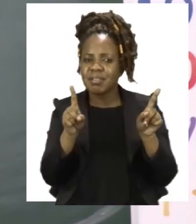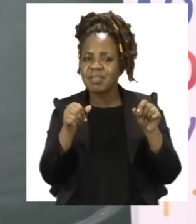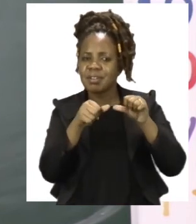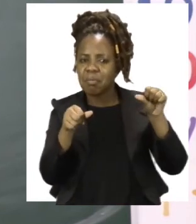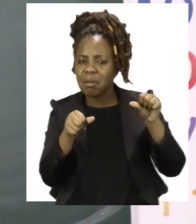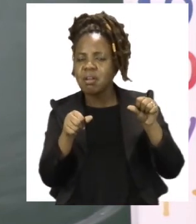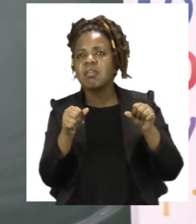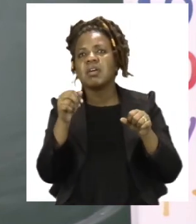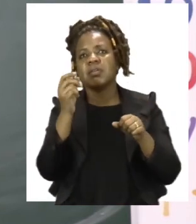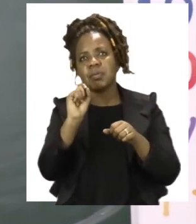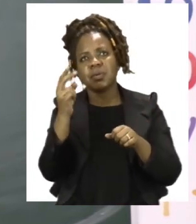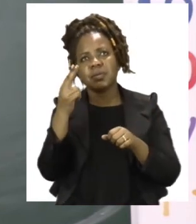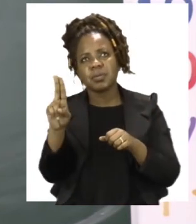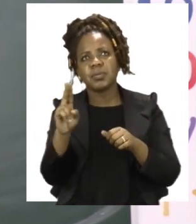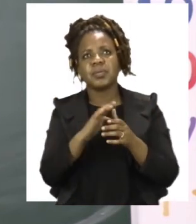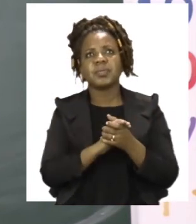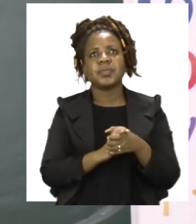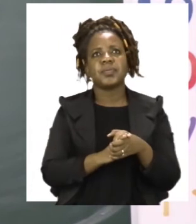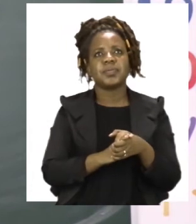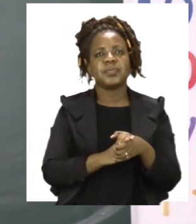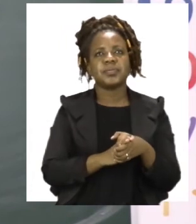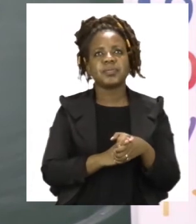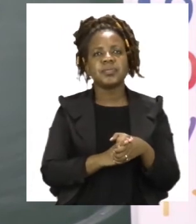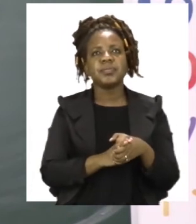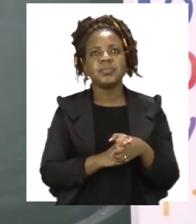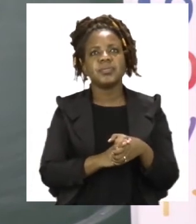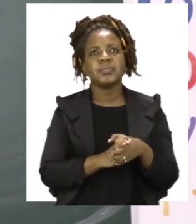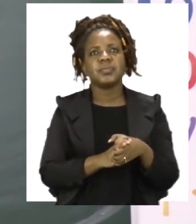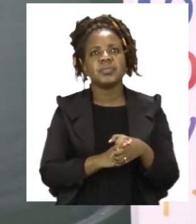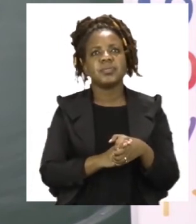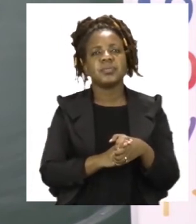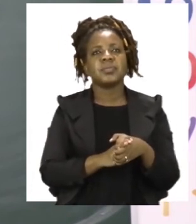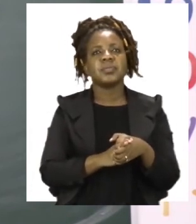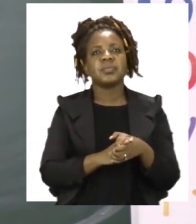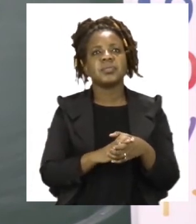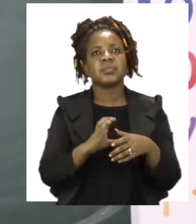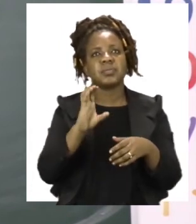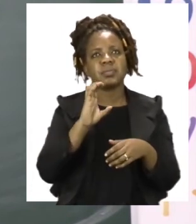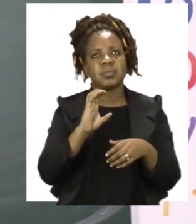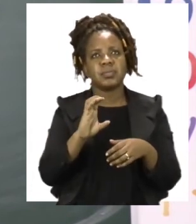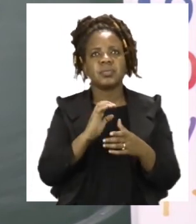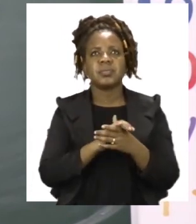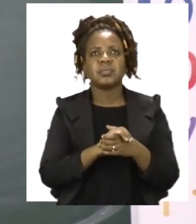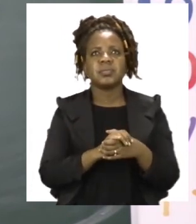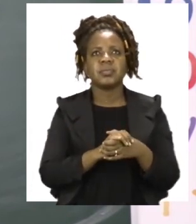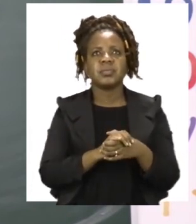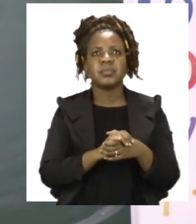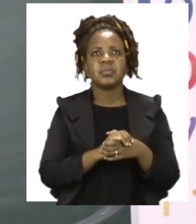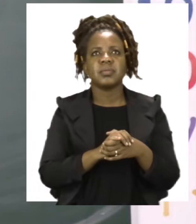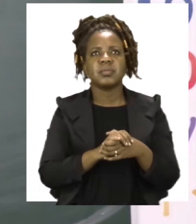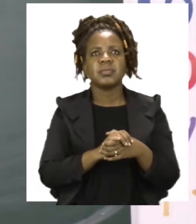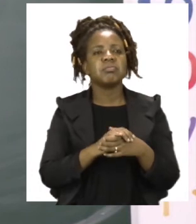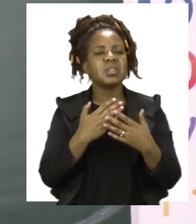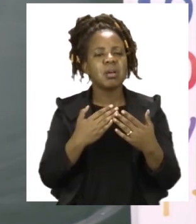need to make a pentagon? Now, what you are going to do there is try and put as many